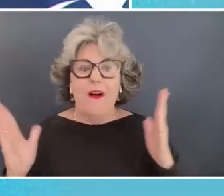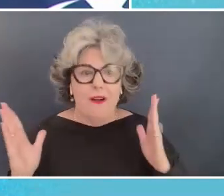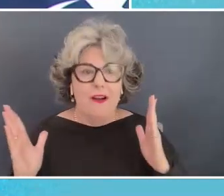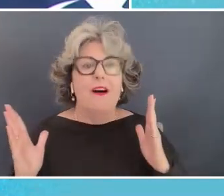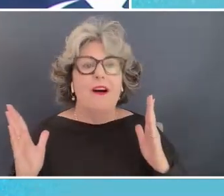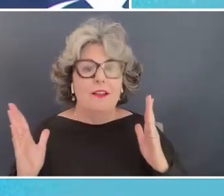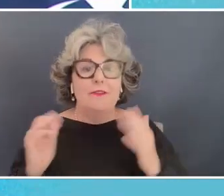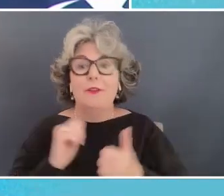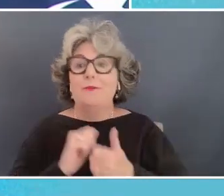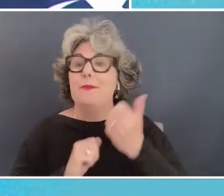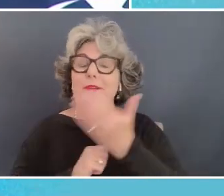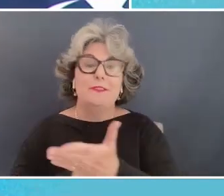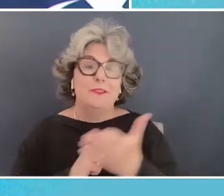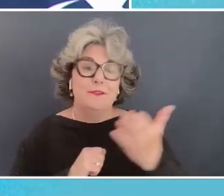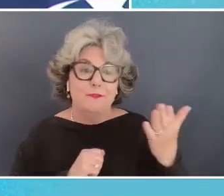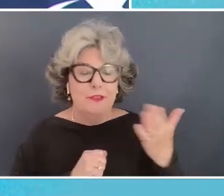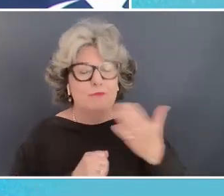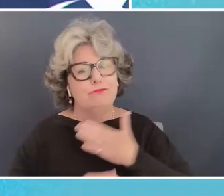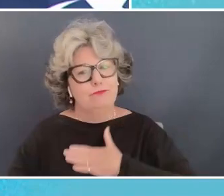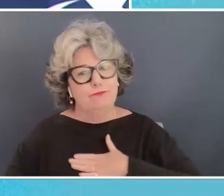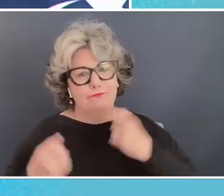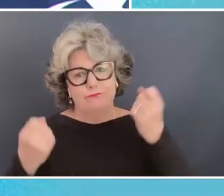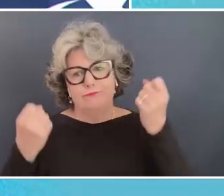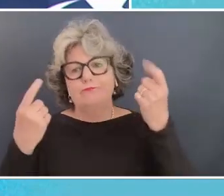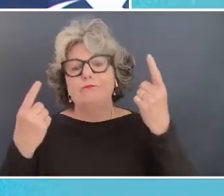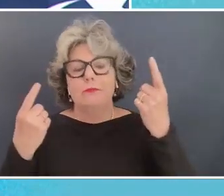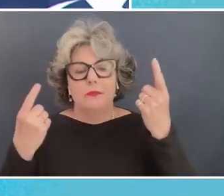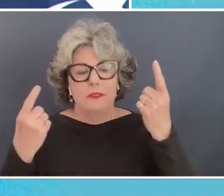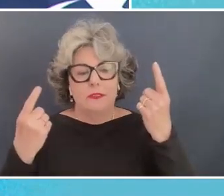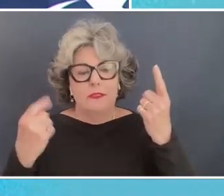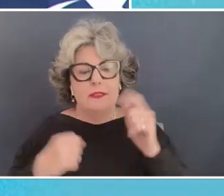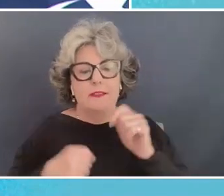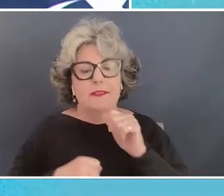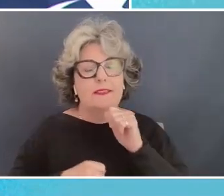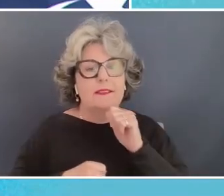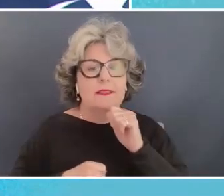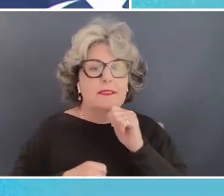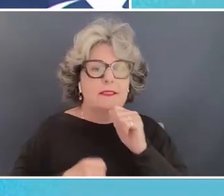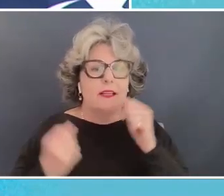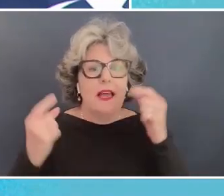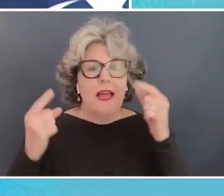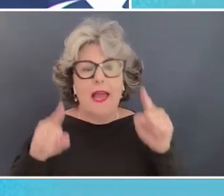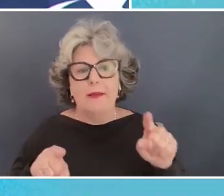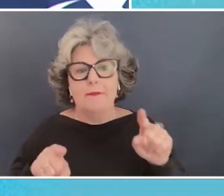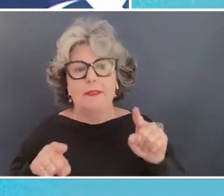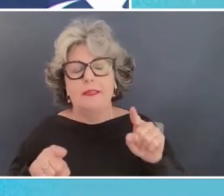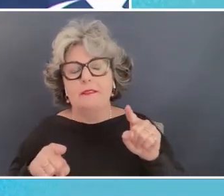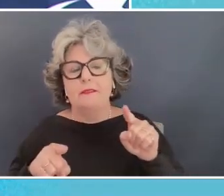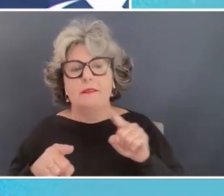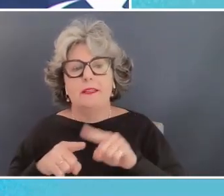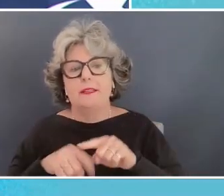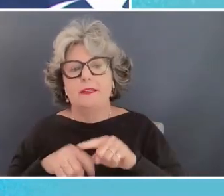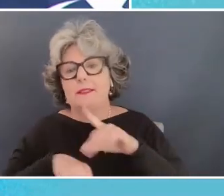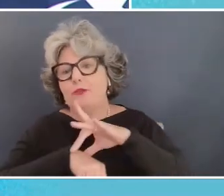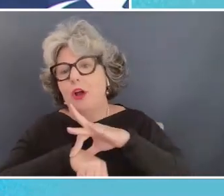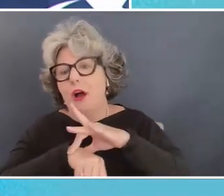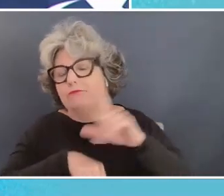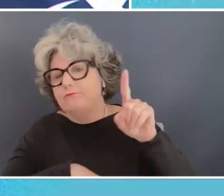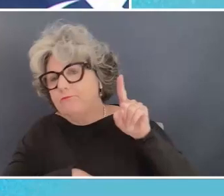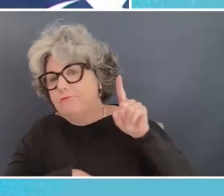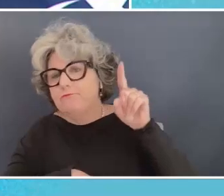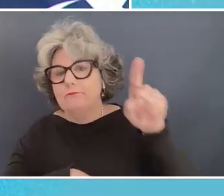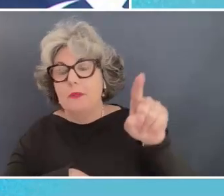of you if not all appreciate this is not a phenomena that is located in some geographies uh this is